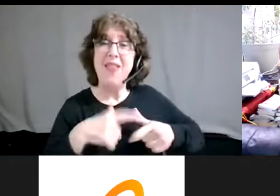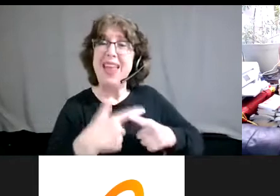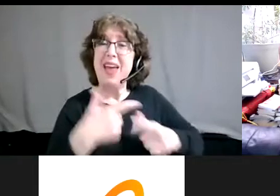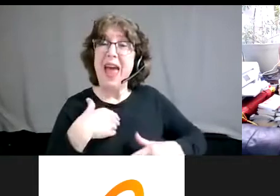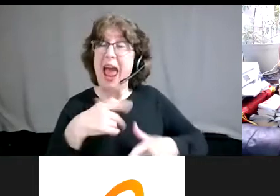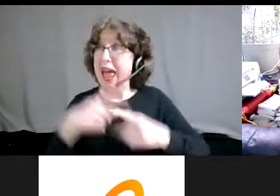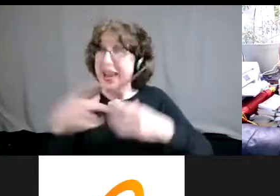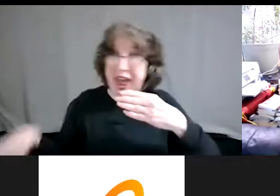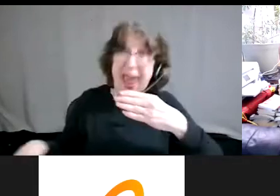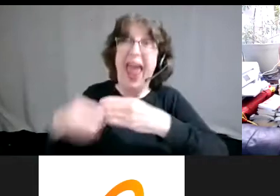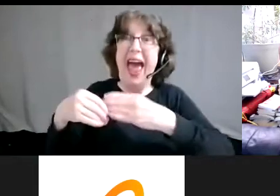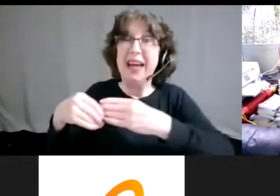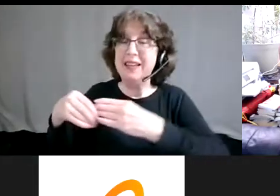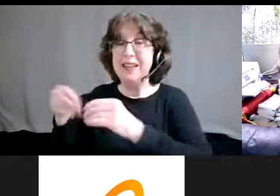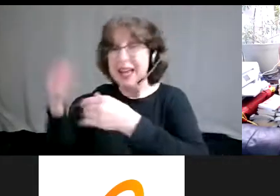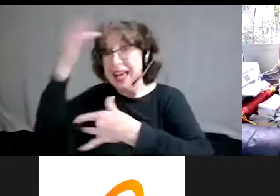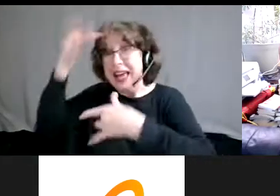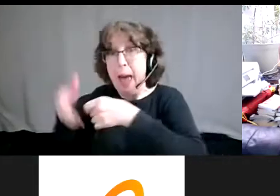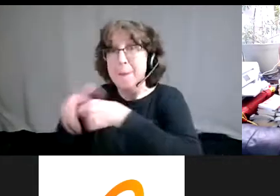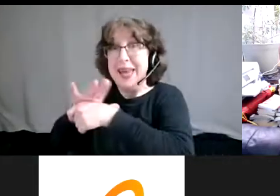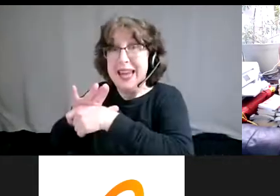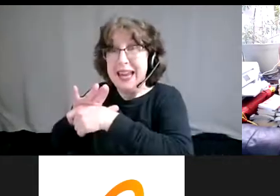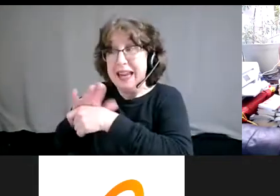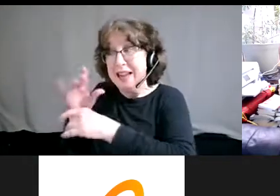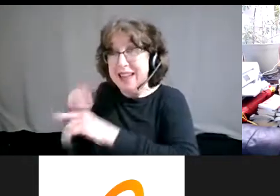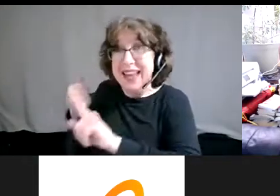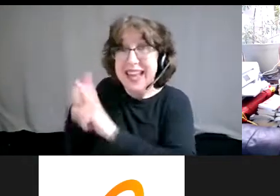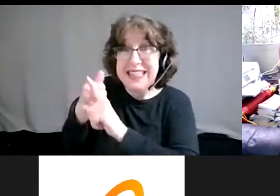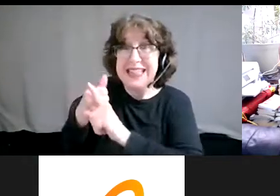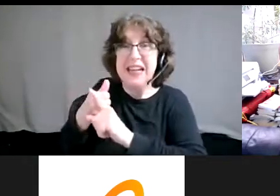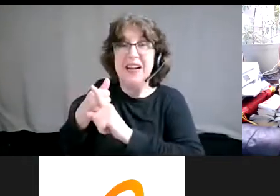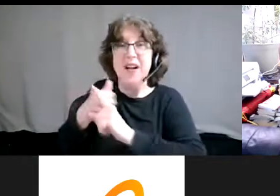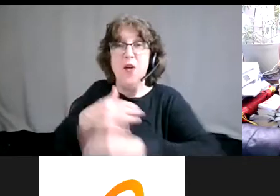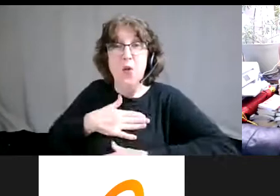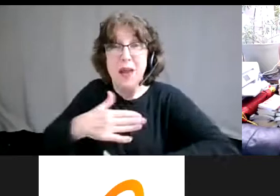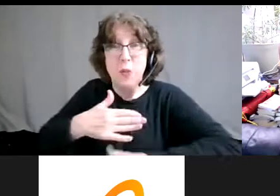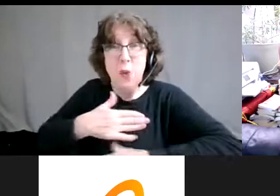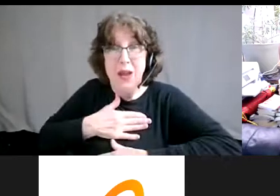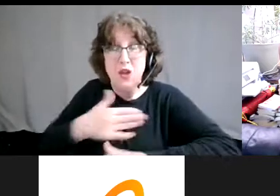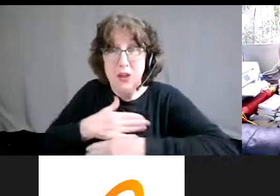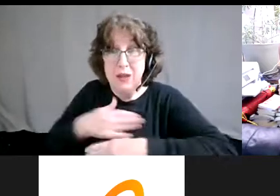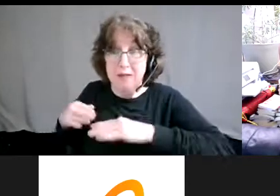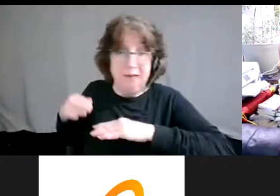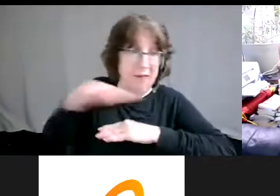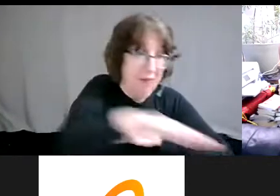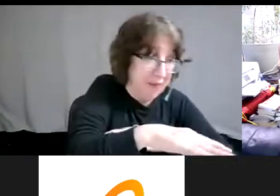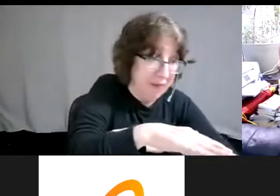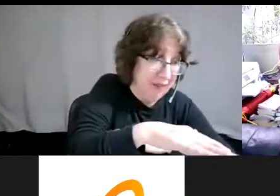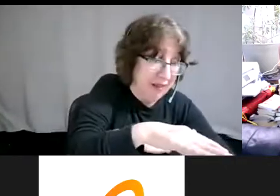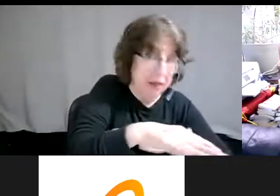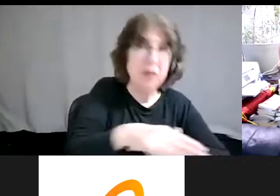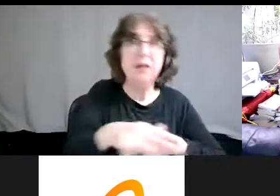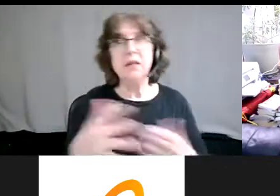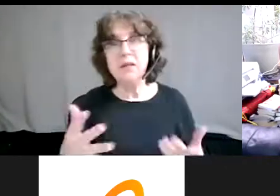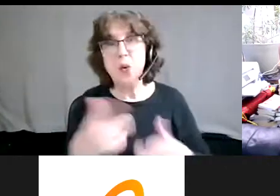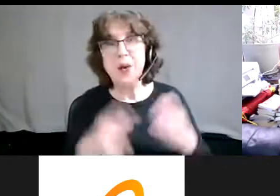through, what do you think is going to happen? So then we think about sort of the response to that and how